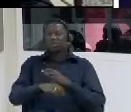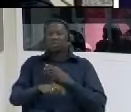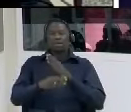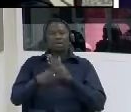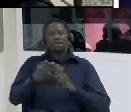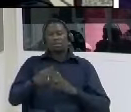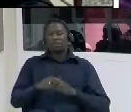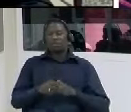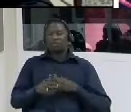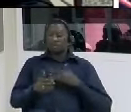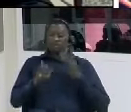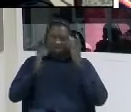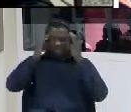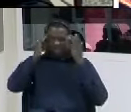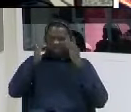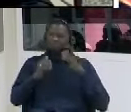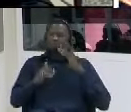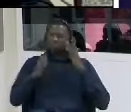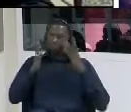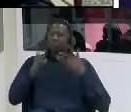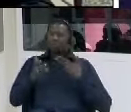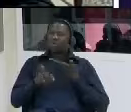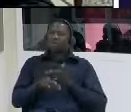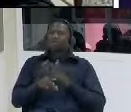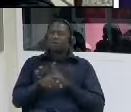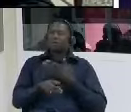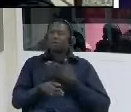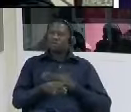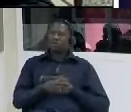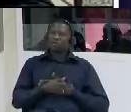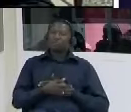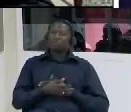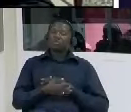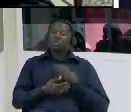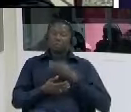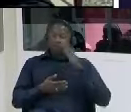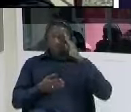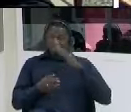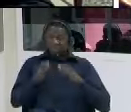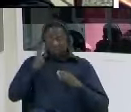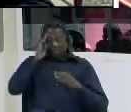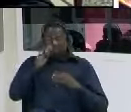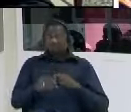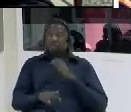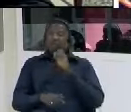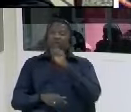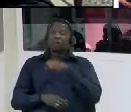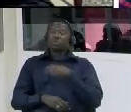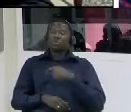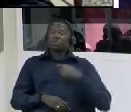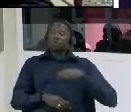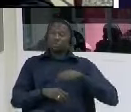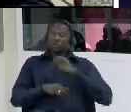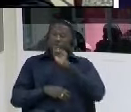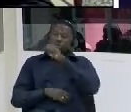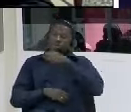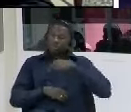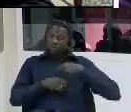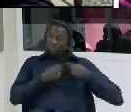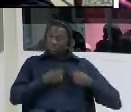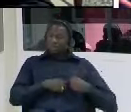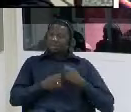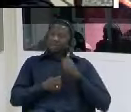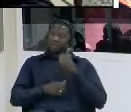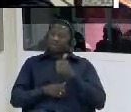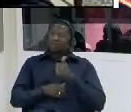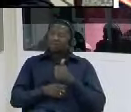problem that we have here but we thank you enormously uh for your kind and very